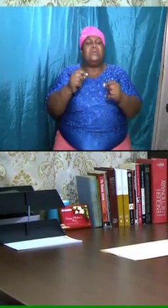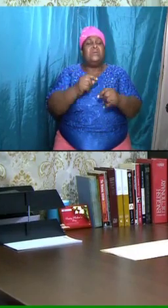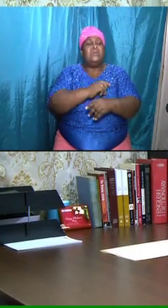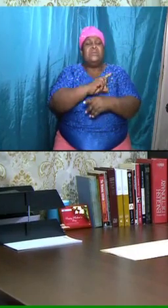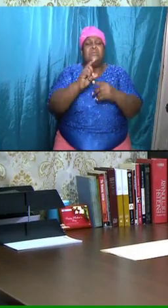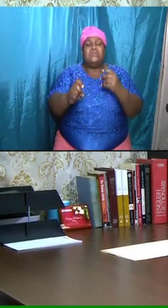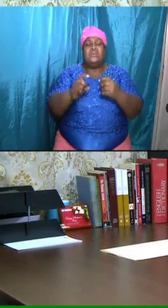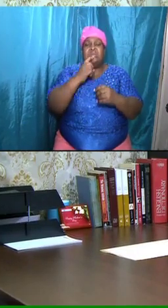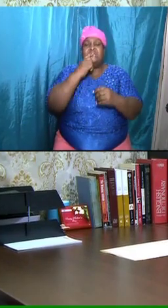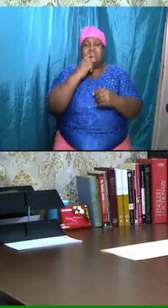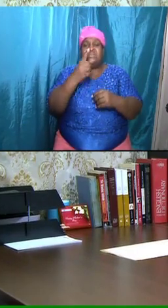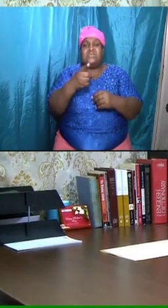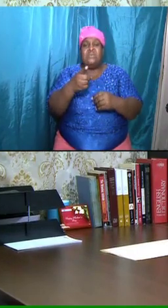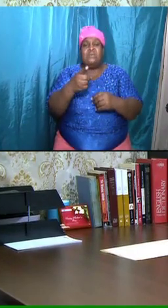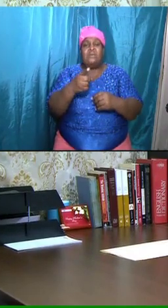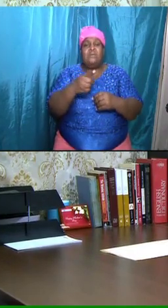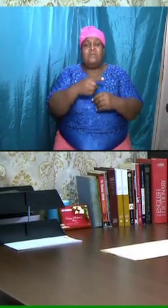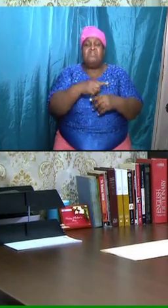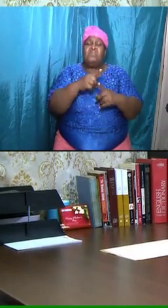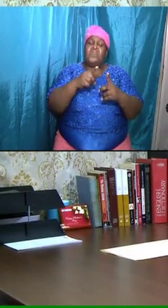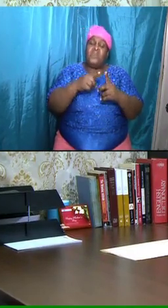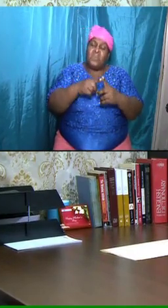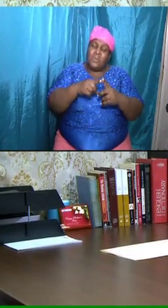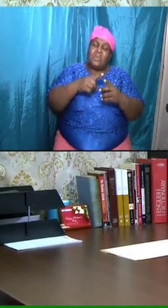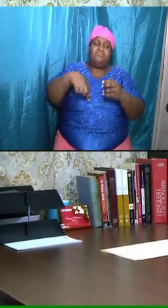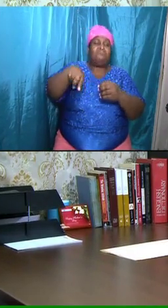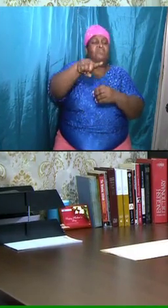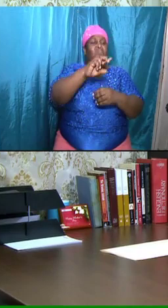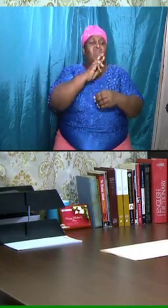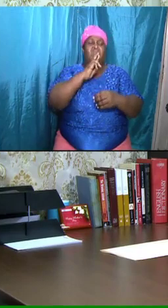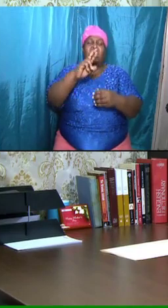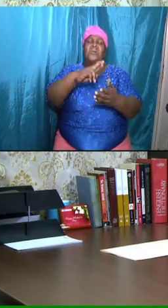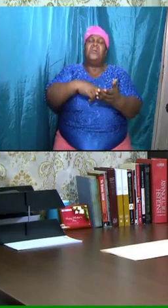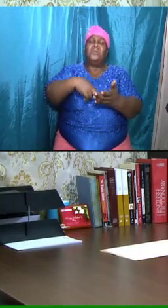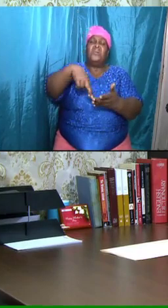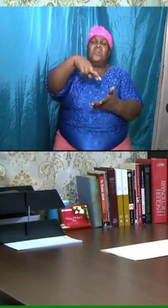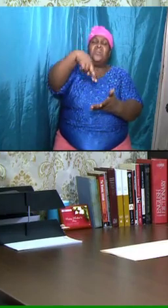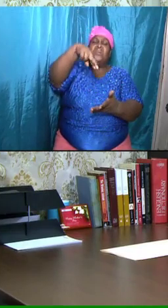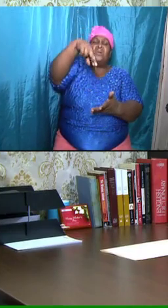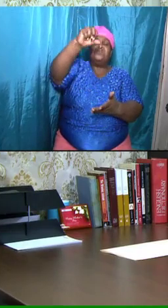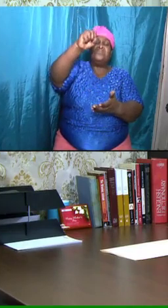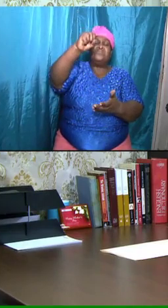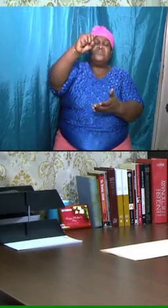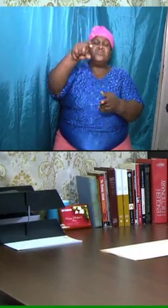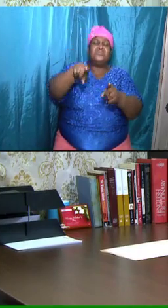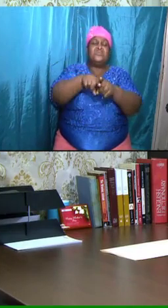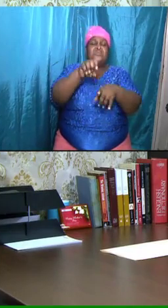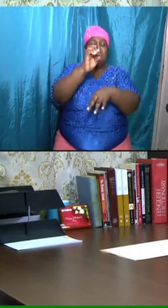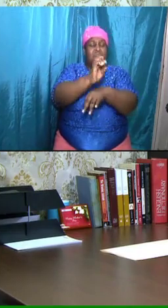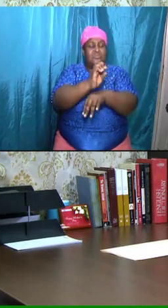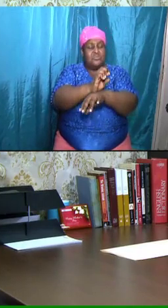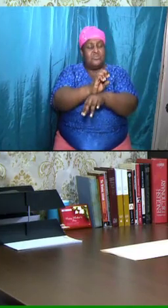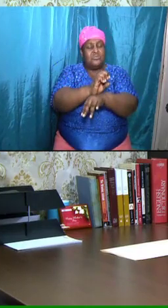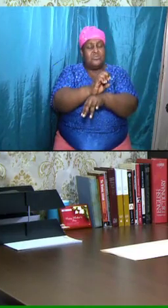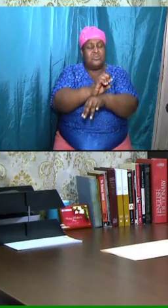week or the week before, that when we are raptured as a church, we did say two things are going